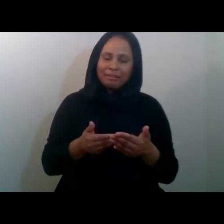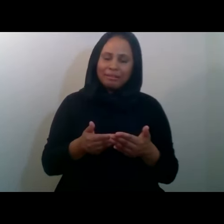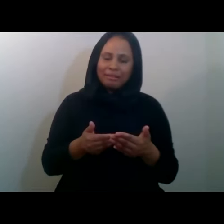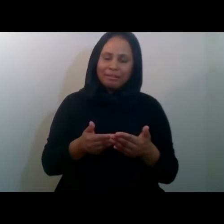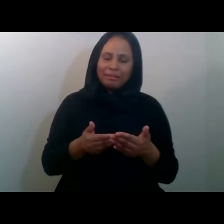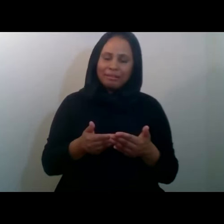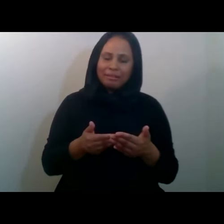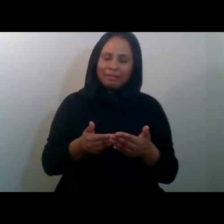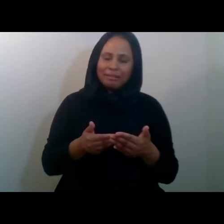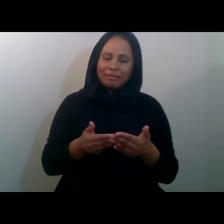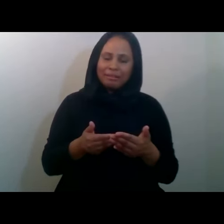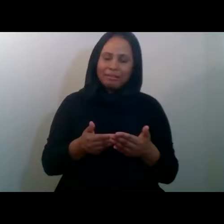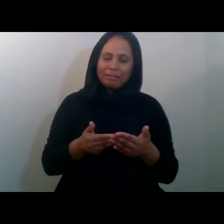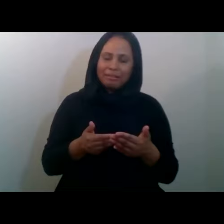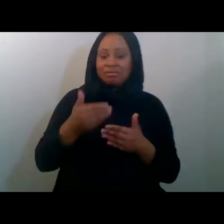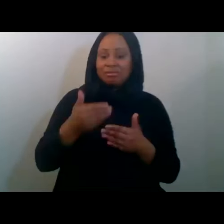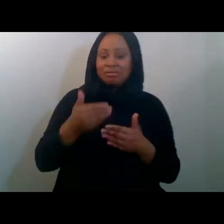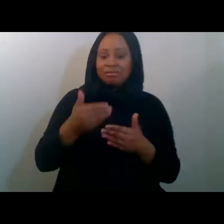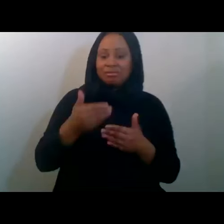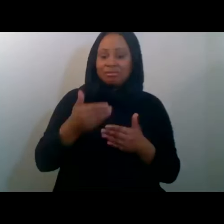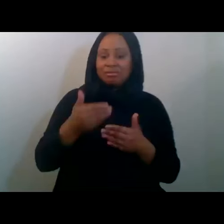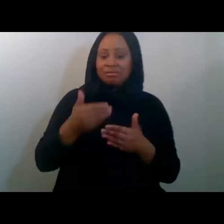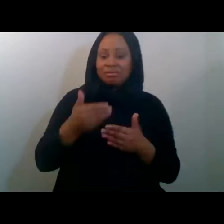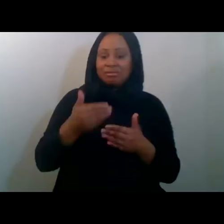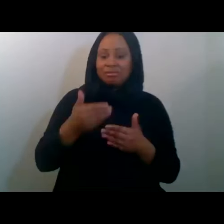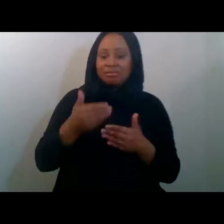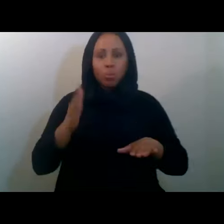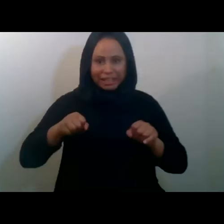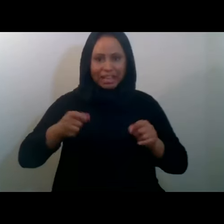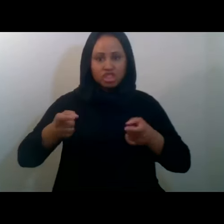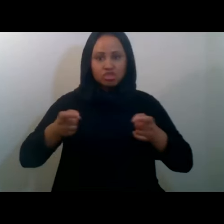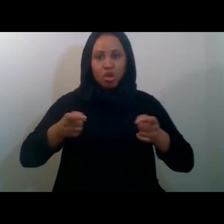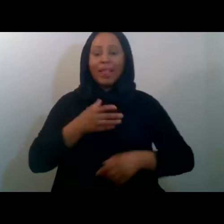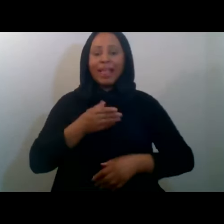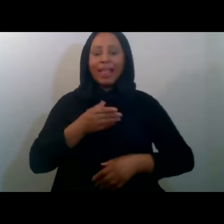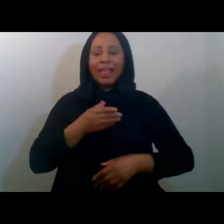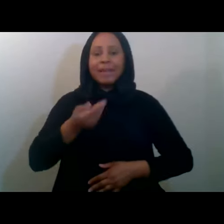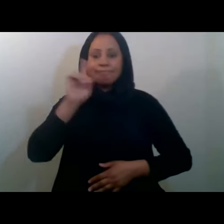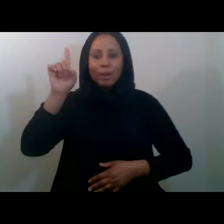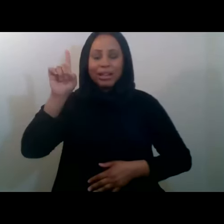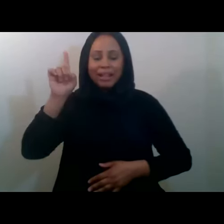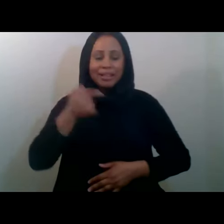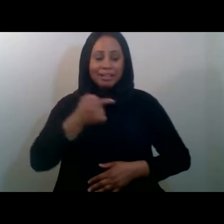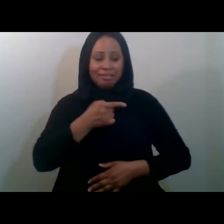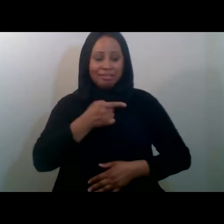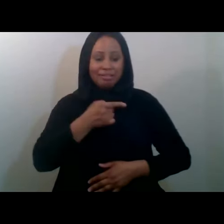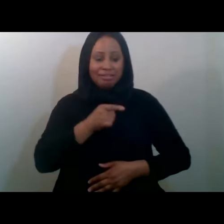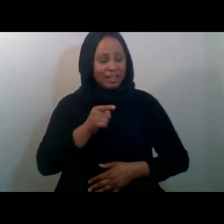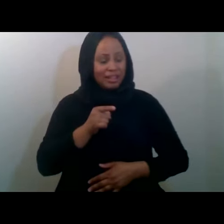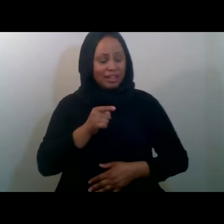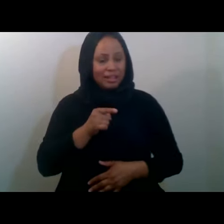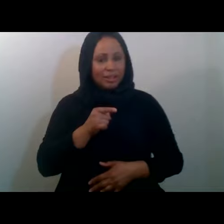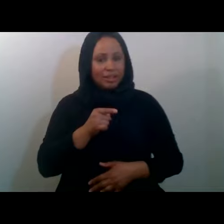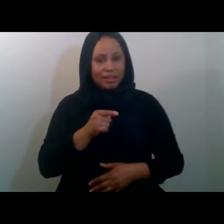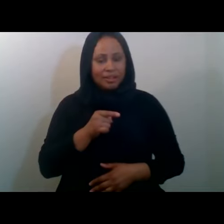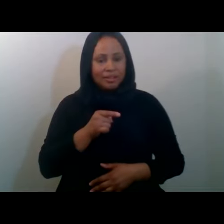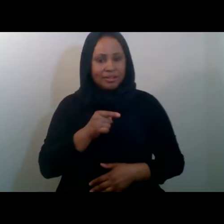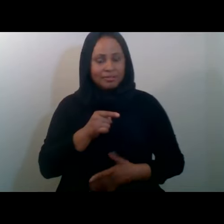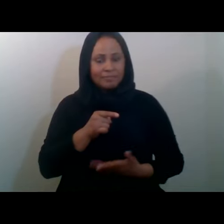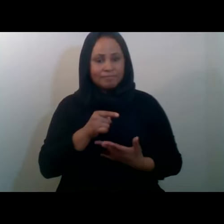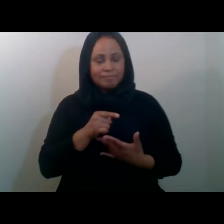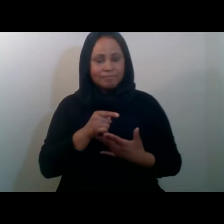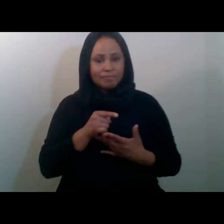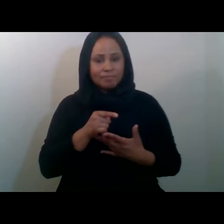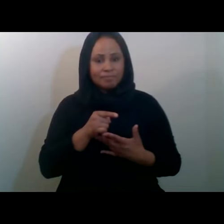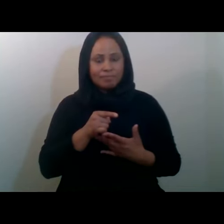generation will take over. And alhamdulillah, you know, they would come in as, as we came in as immigrants, they came in